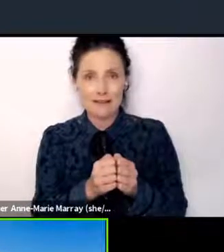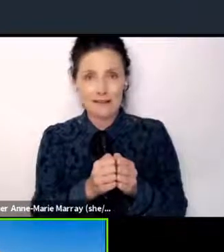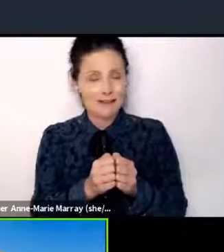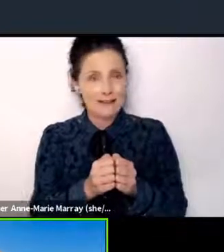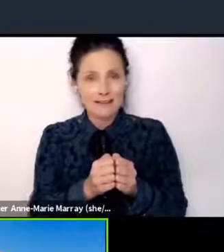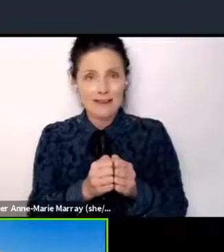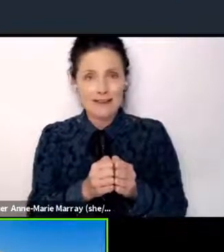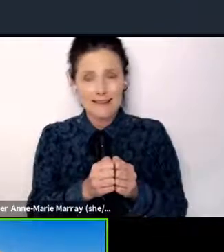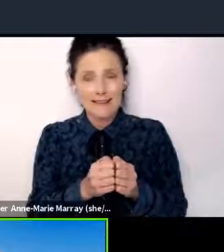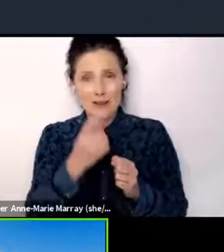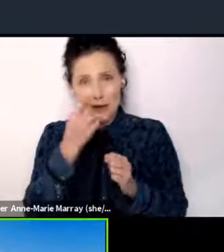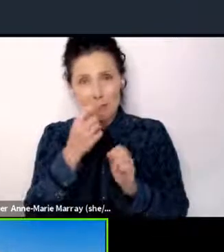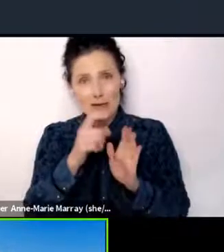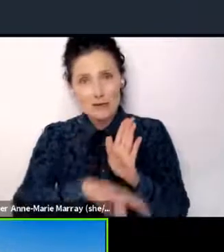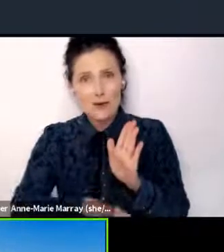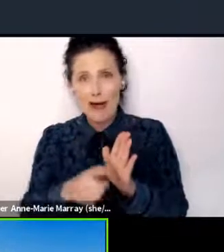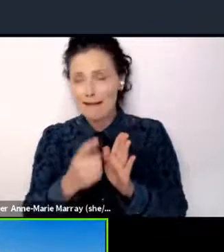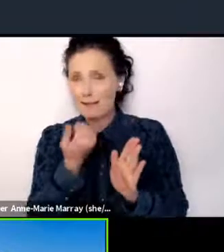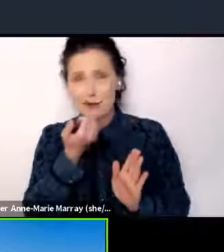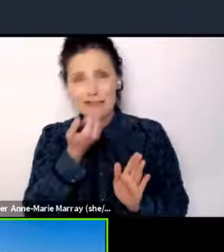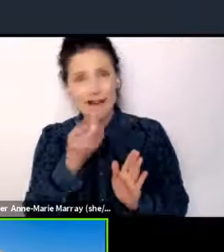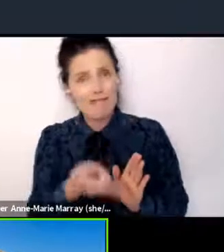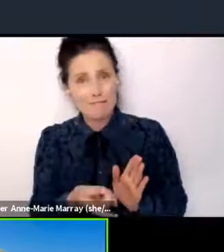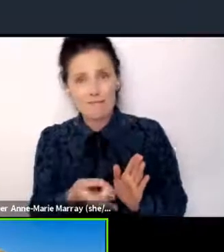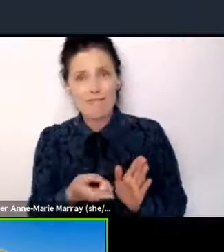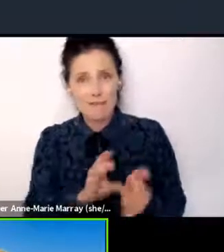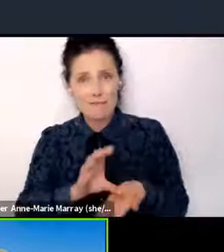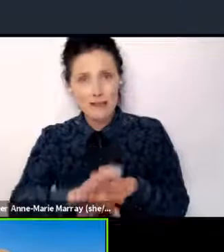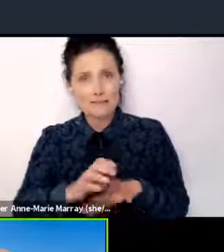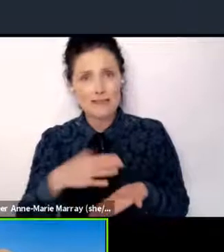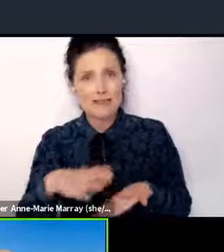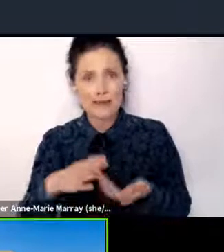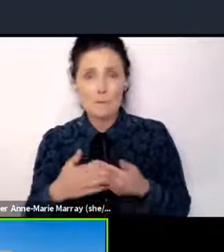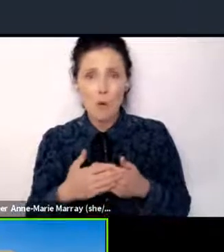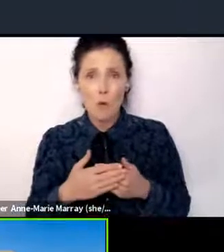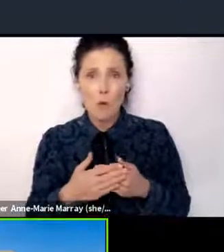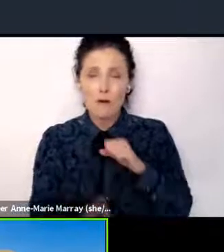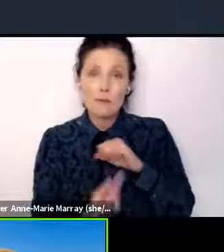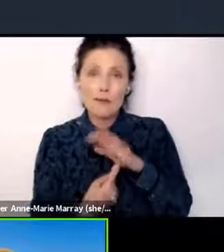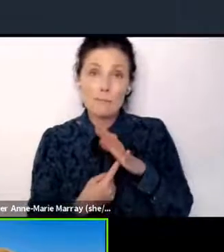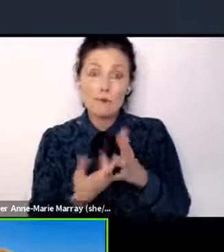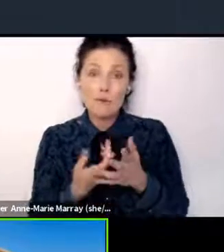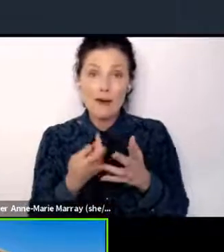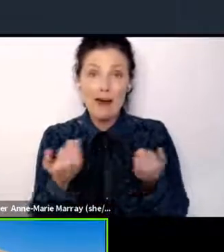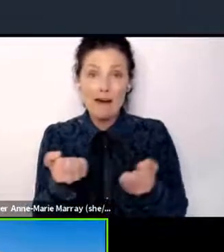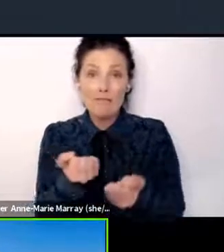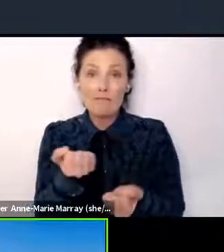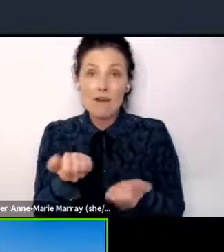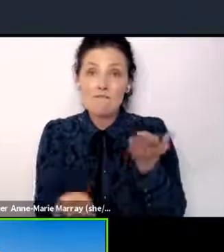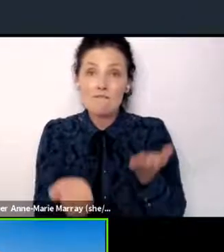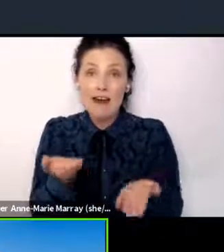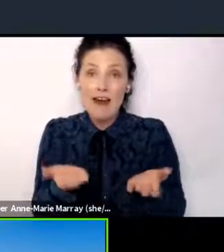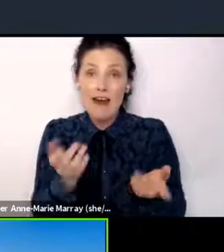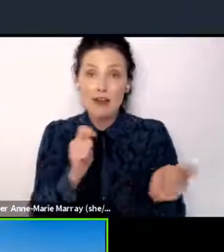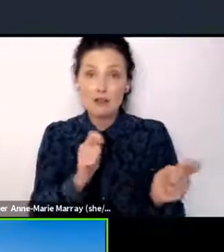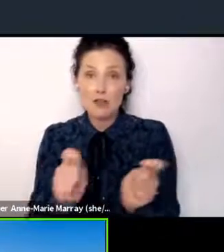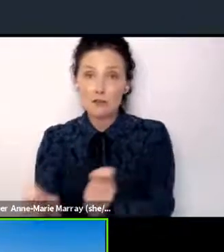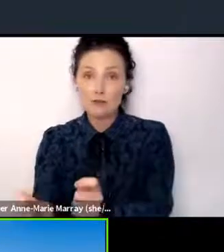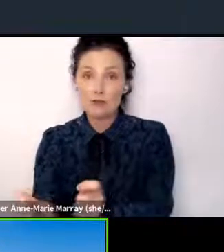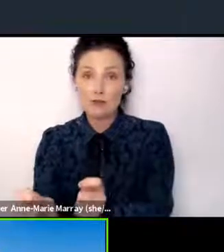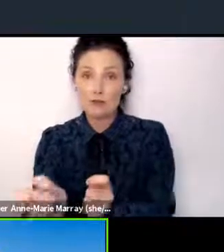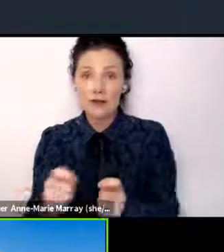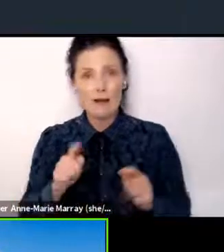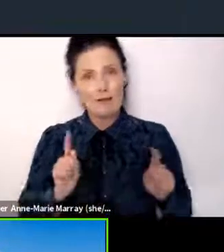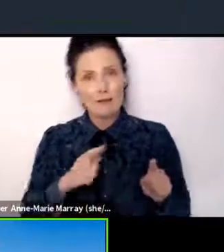iceberg in terms of what's needed. It's also crucial that we have a just transition, which is why C40 is really pleased to be